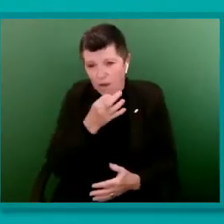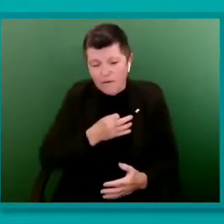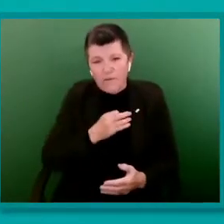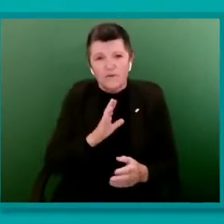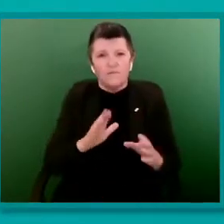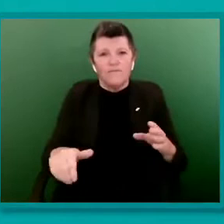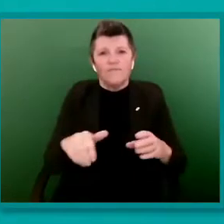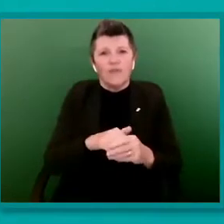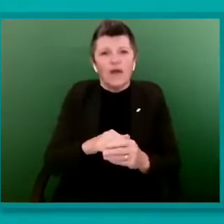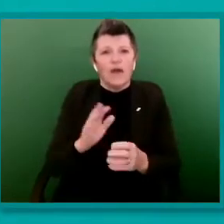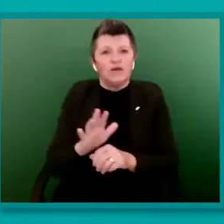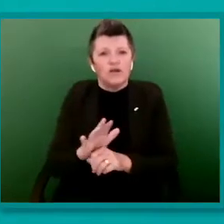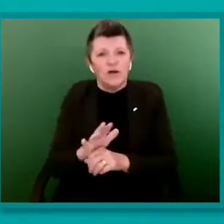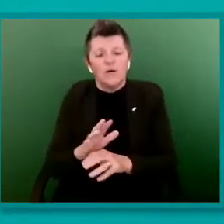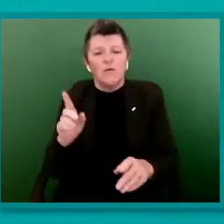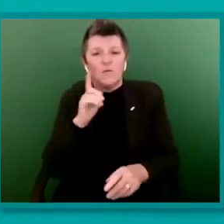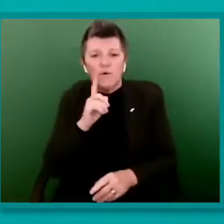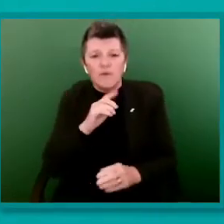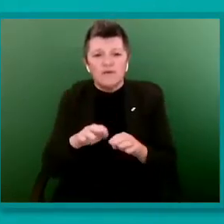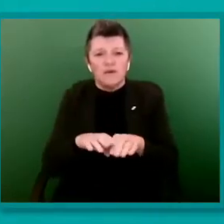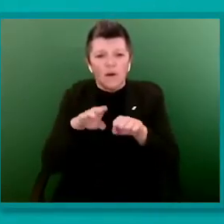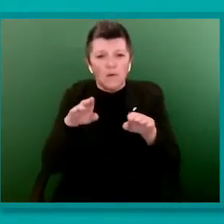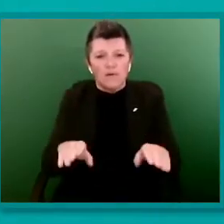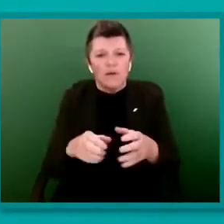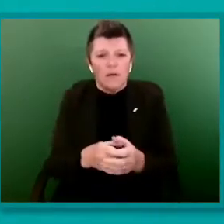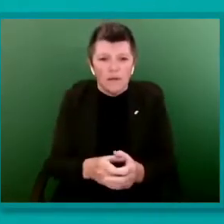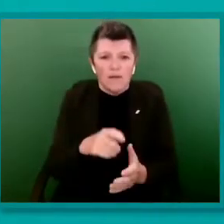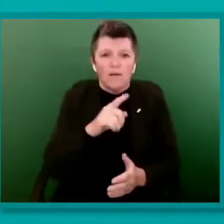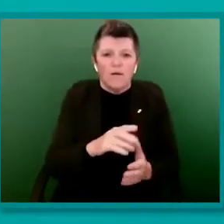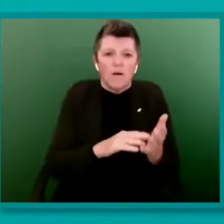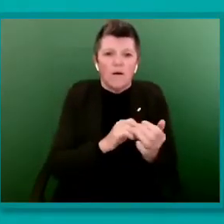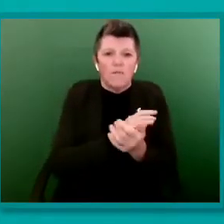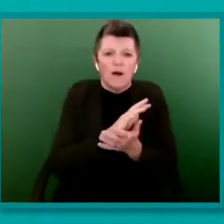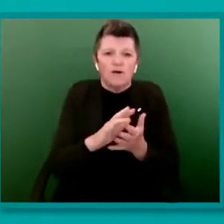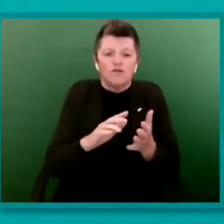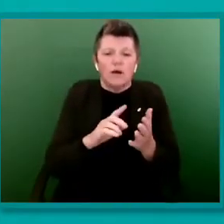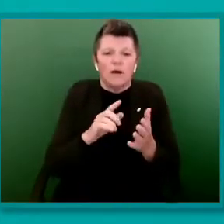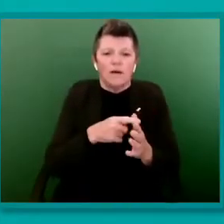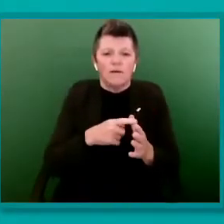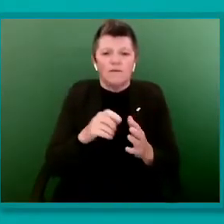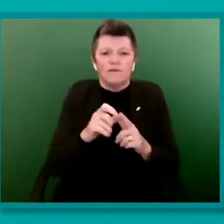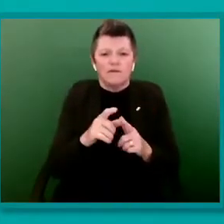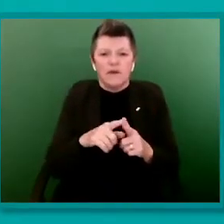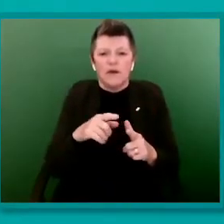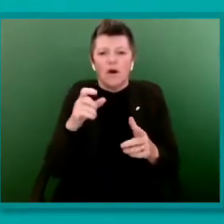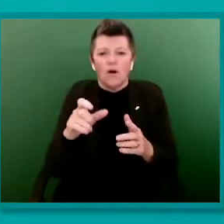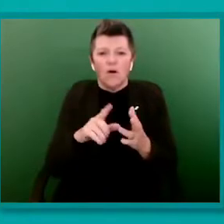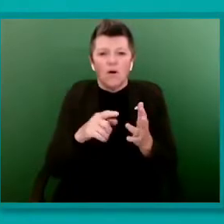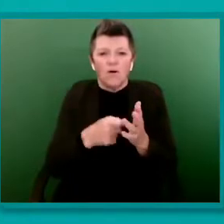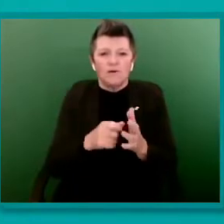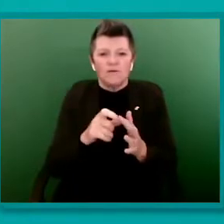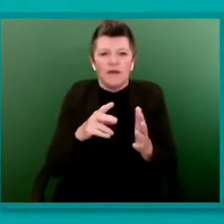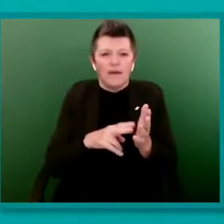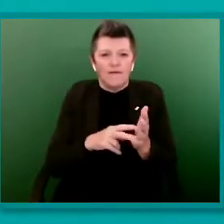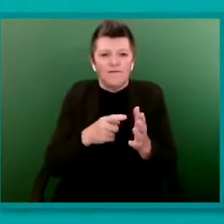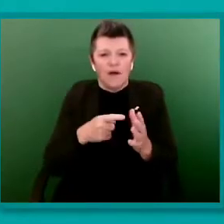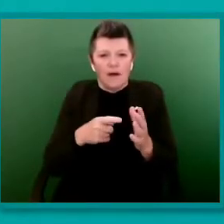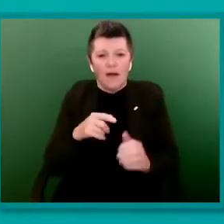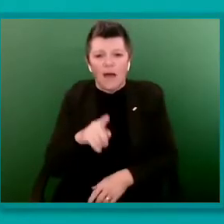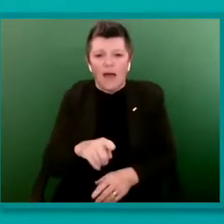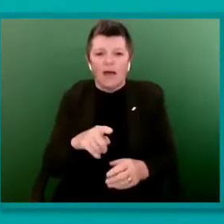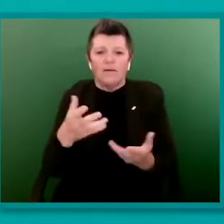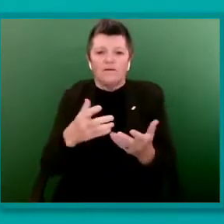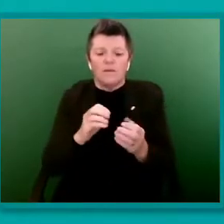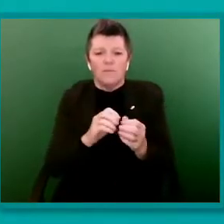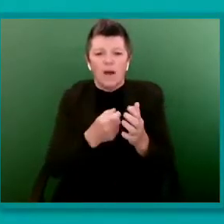led by the excellent Shadow Secretary of State, Marsha de Cordova, and with Baroness Debbie Wilcox in the House of Lords, a fellow LGBT